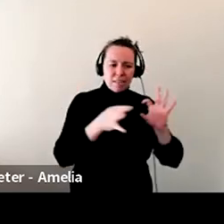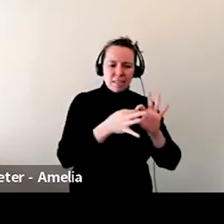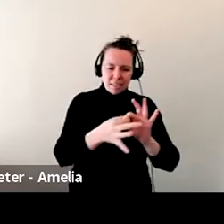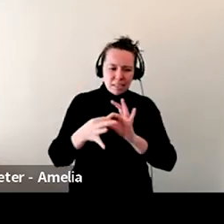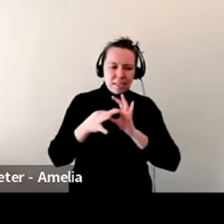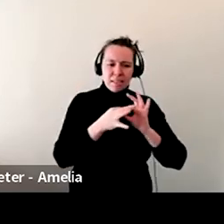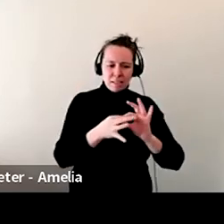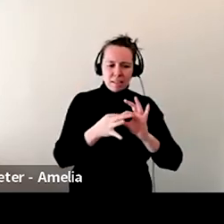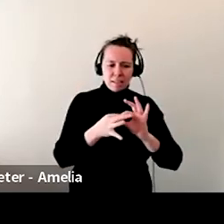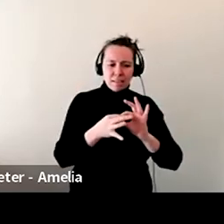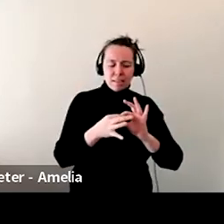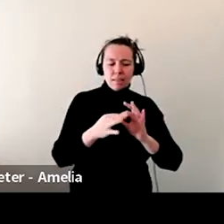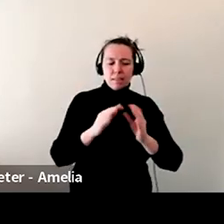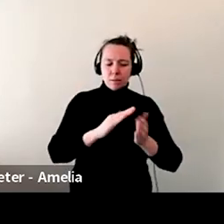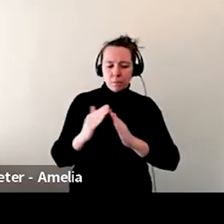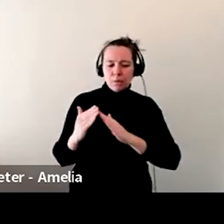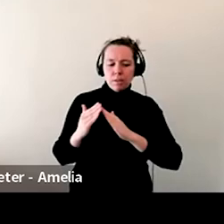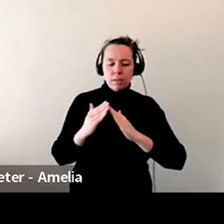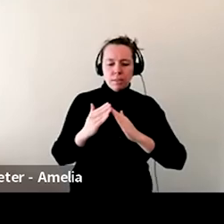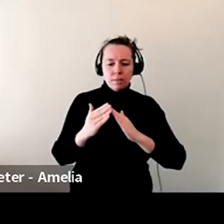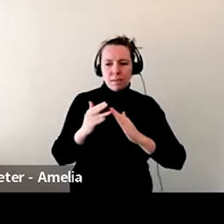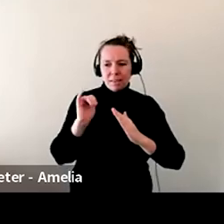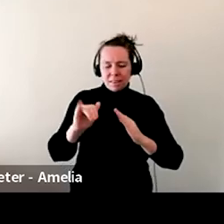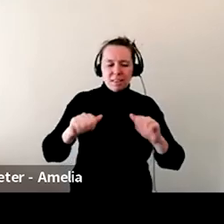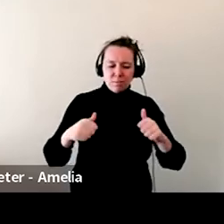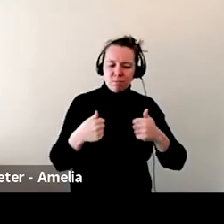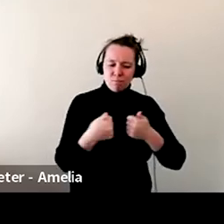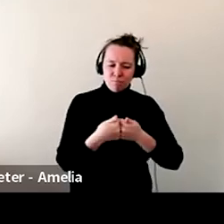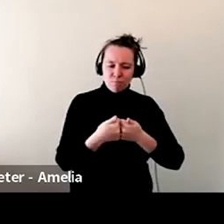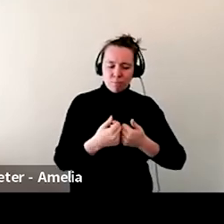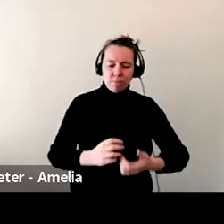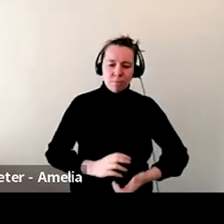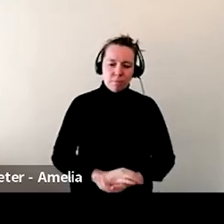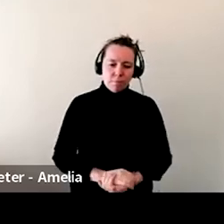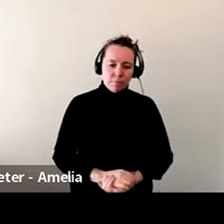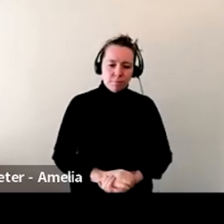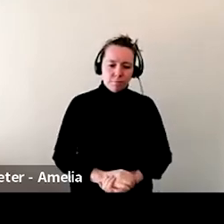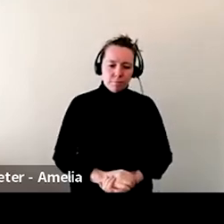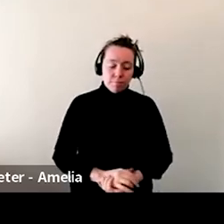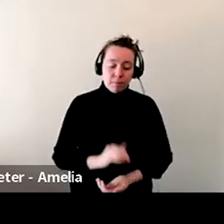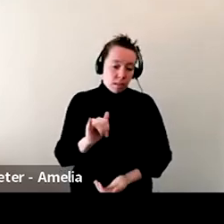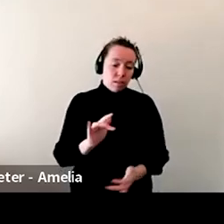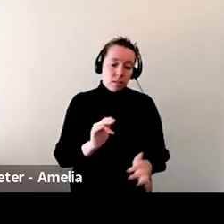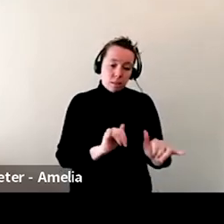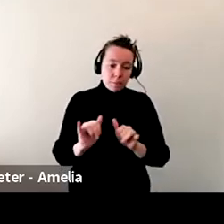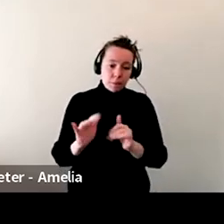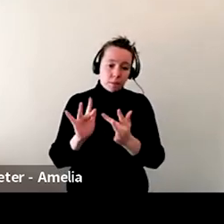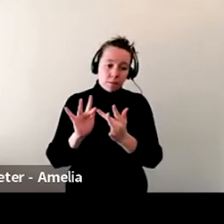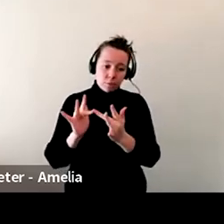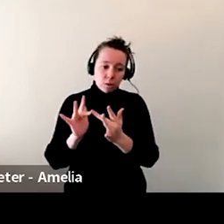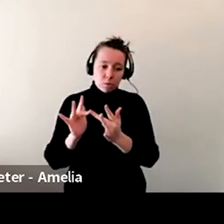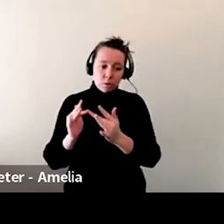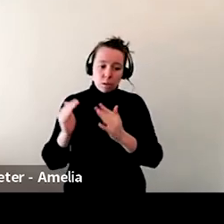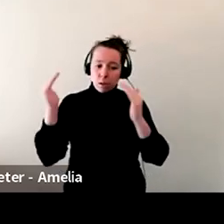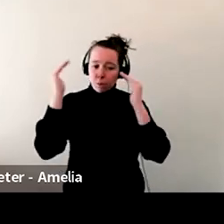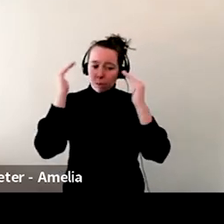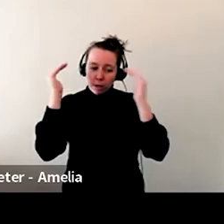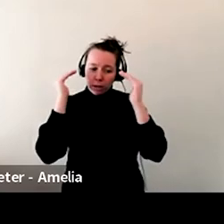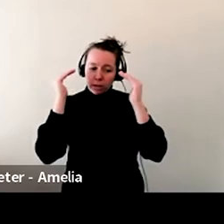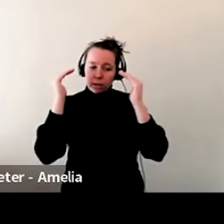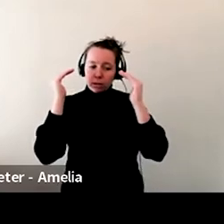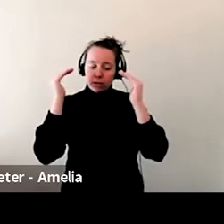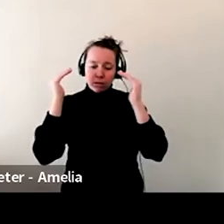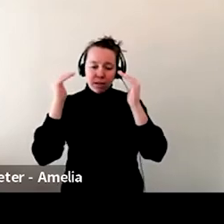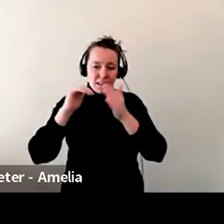and the same with virtual, right? It's, it's the, the trying to get people to know you're even there when you weren't there before. Um,